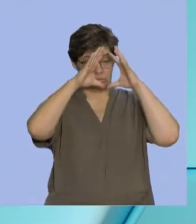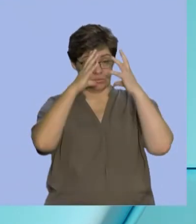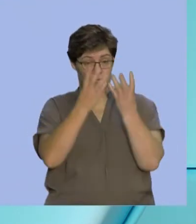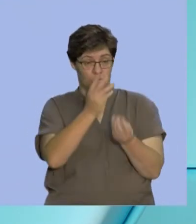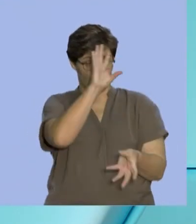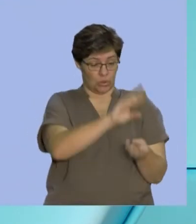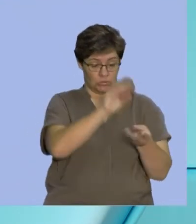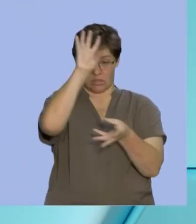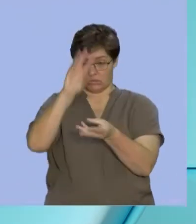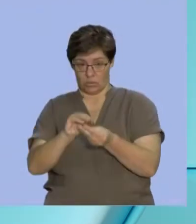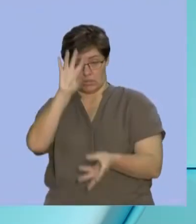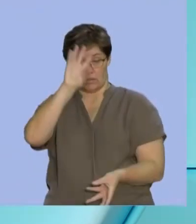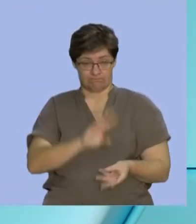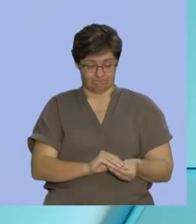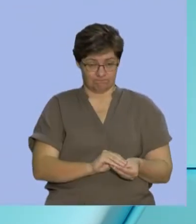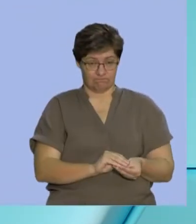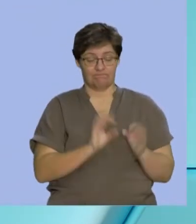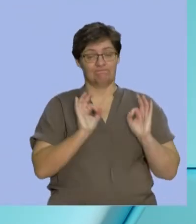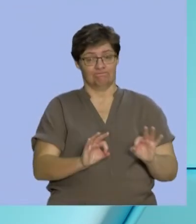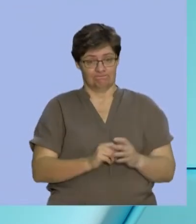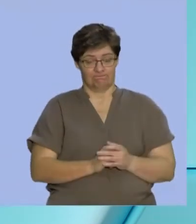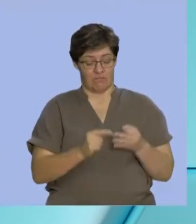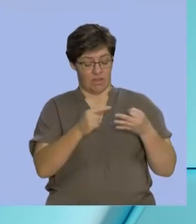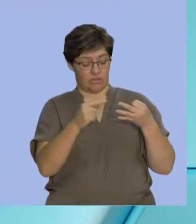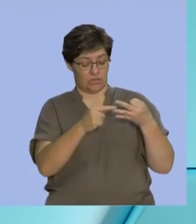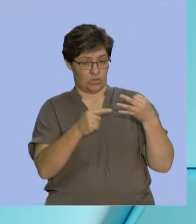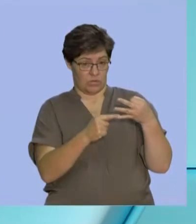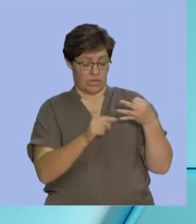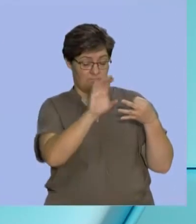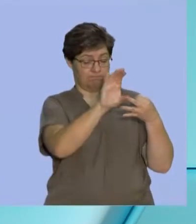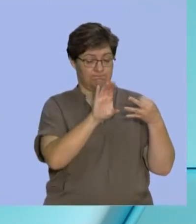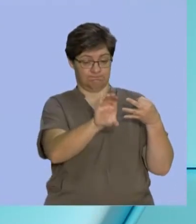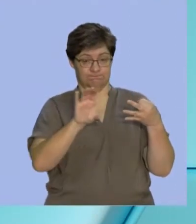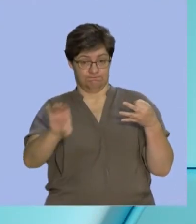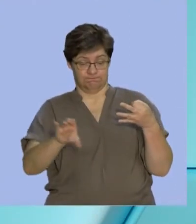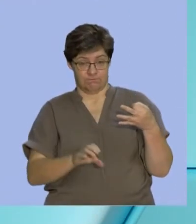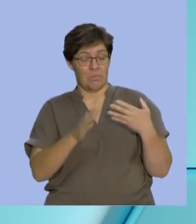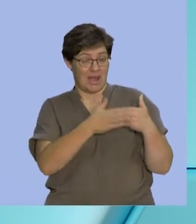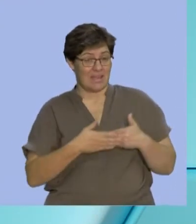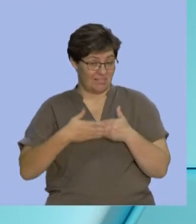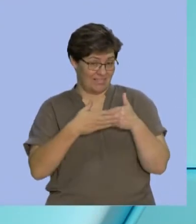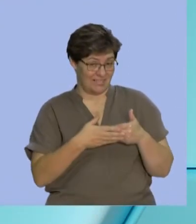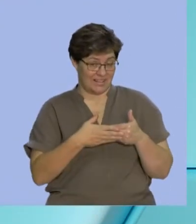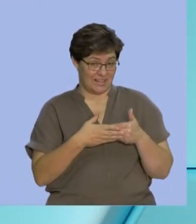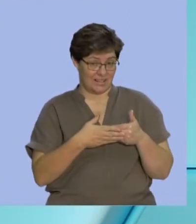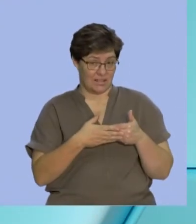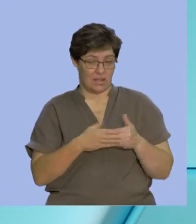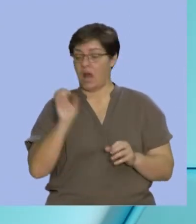for each set now add up. And we've got three parts of every set. So be careful. You don't go